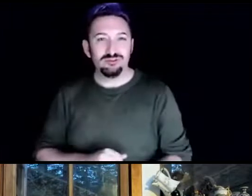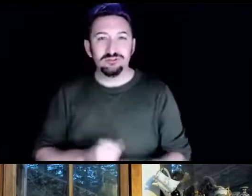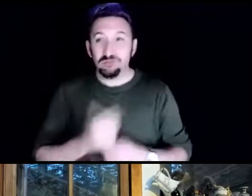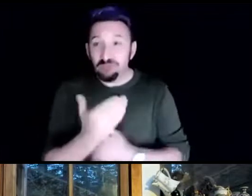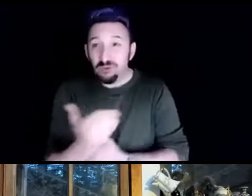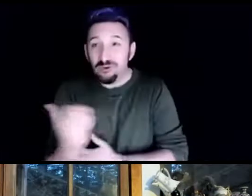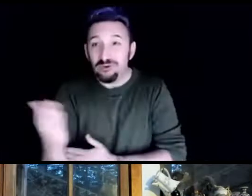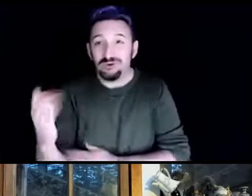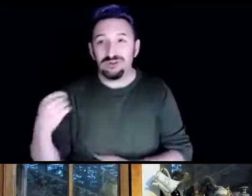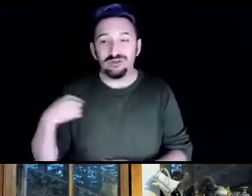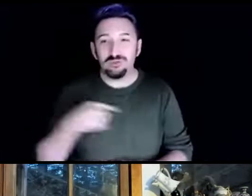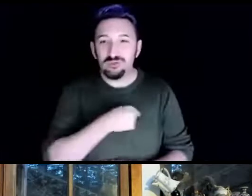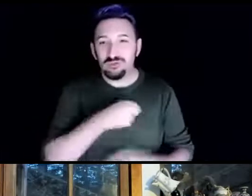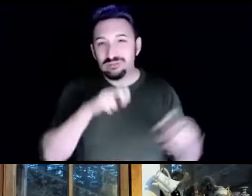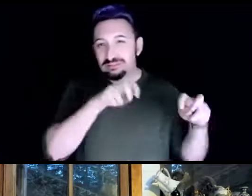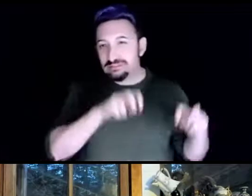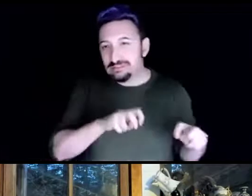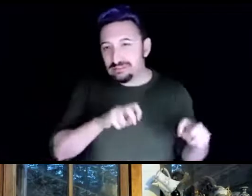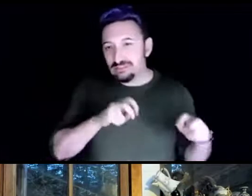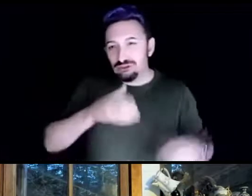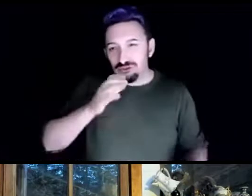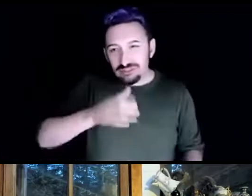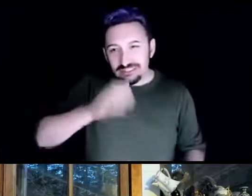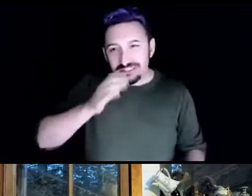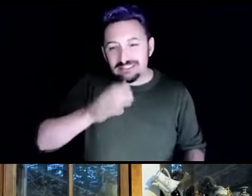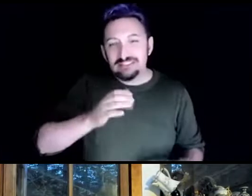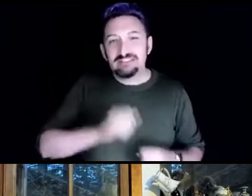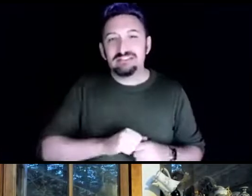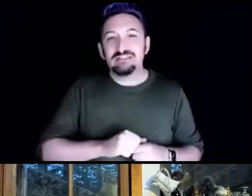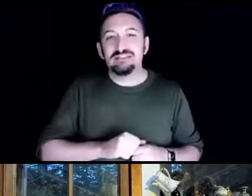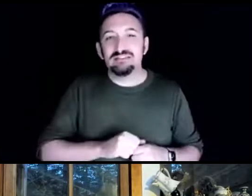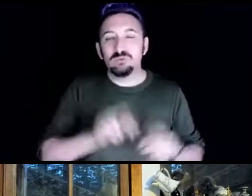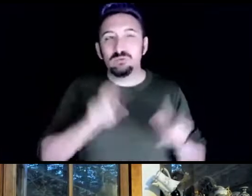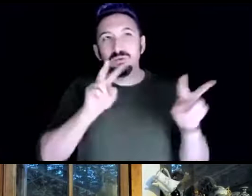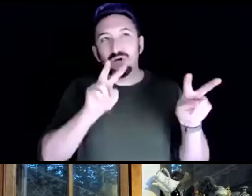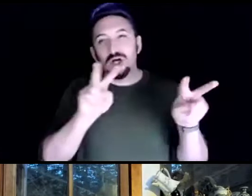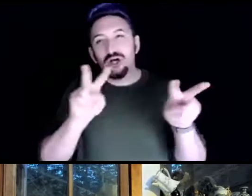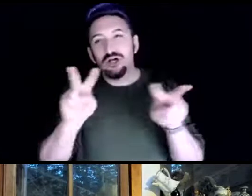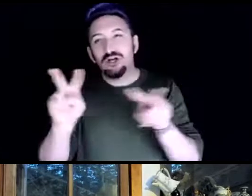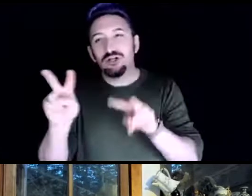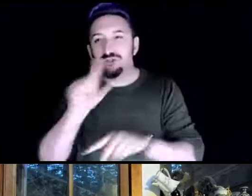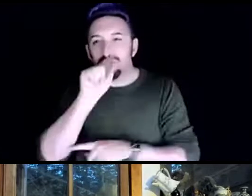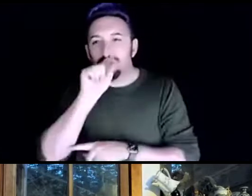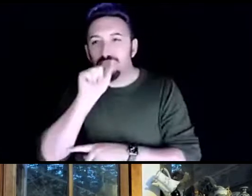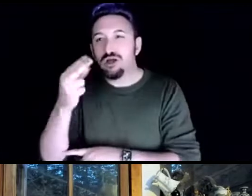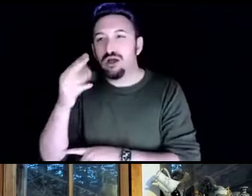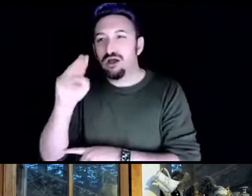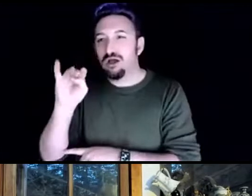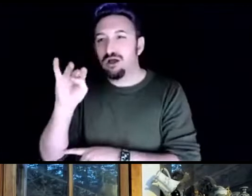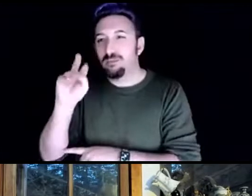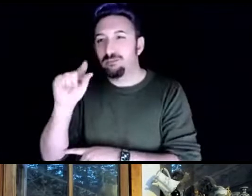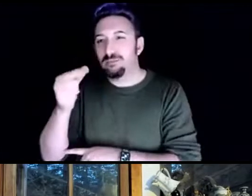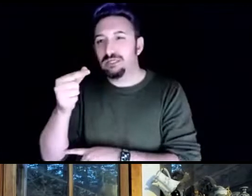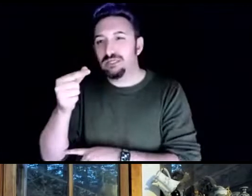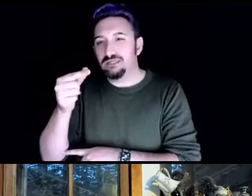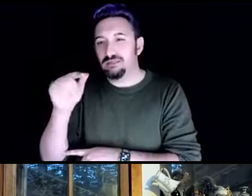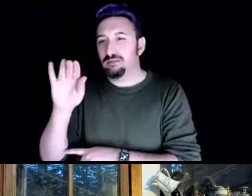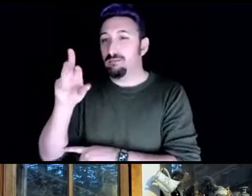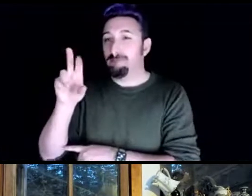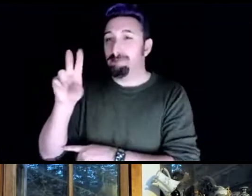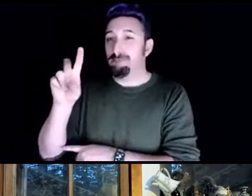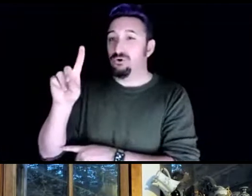hummingbirds and I would help her harvest apples and pick blackberries. And even though we were from different nations,